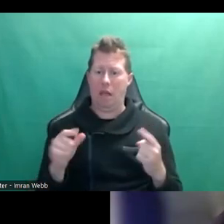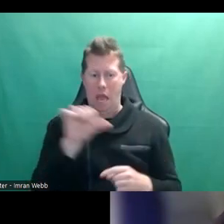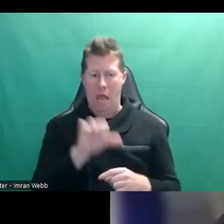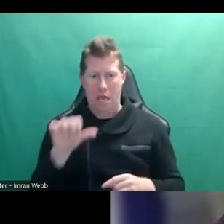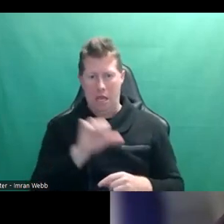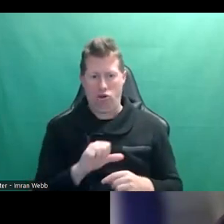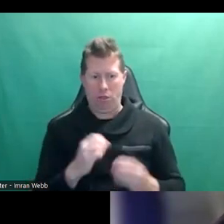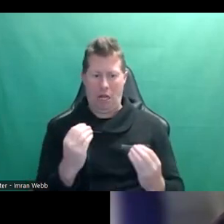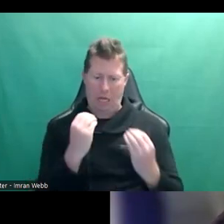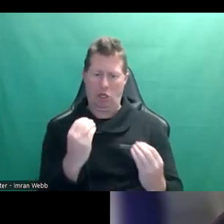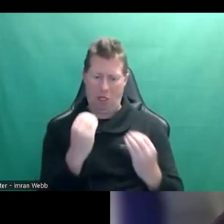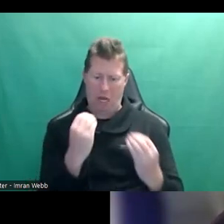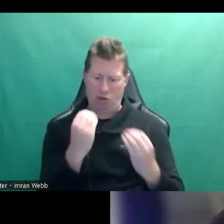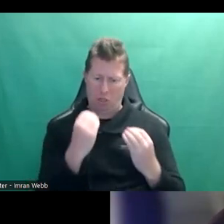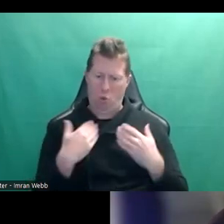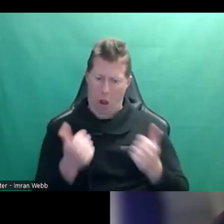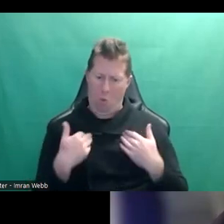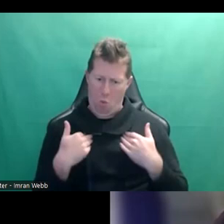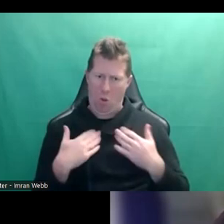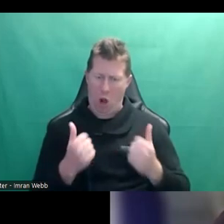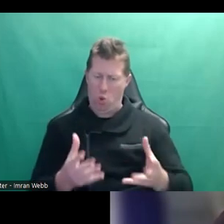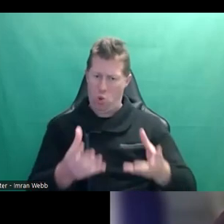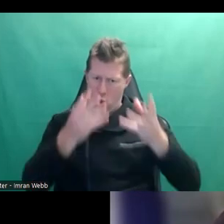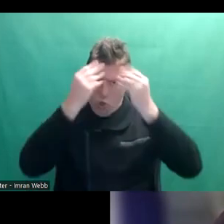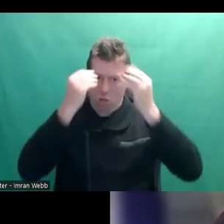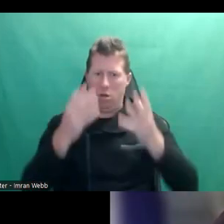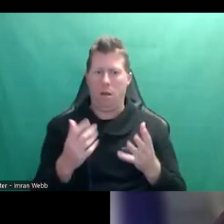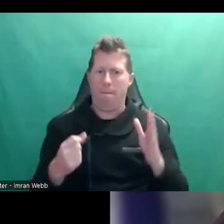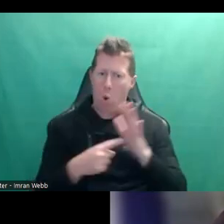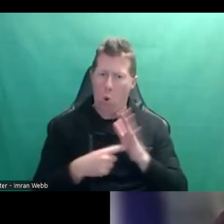up, this kind of pressure to do well academically. Um,